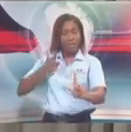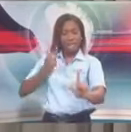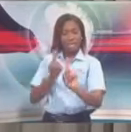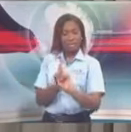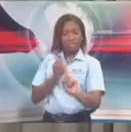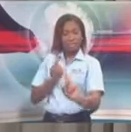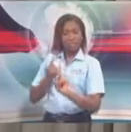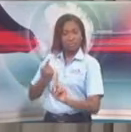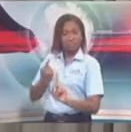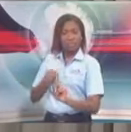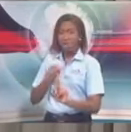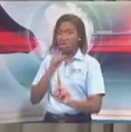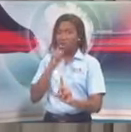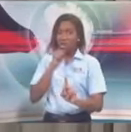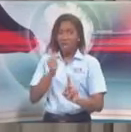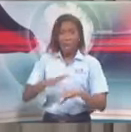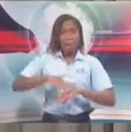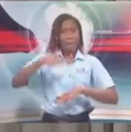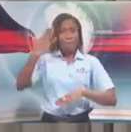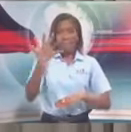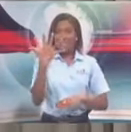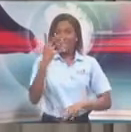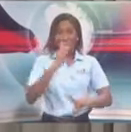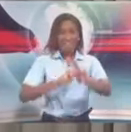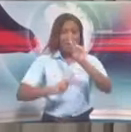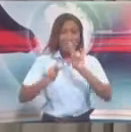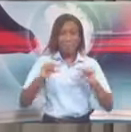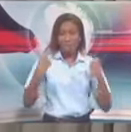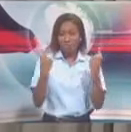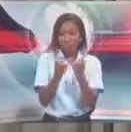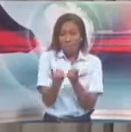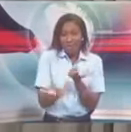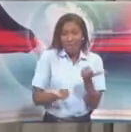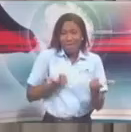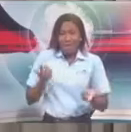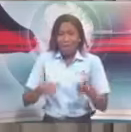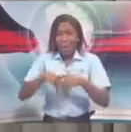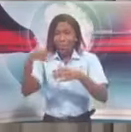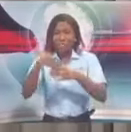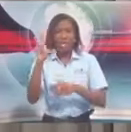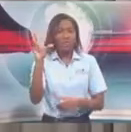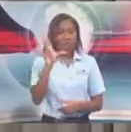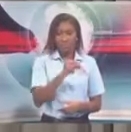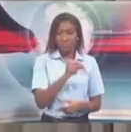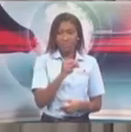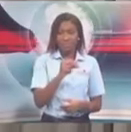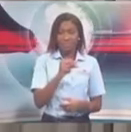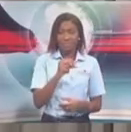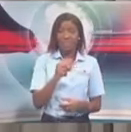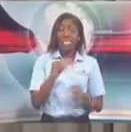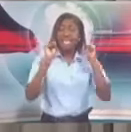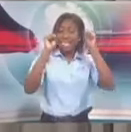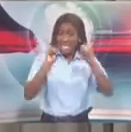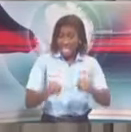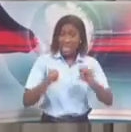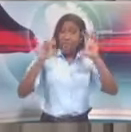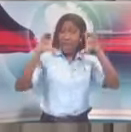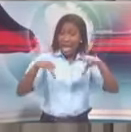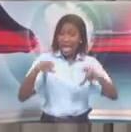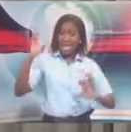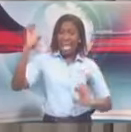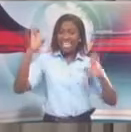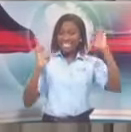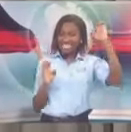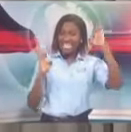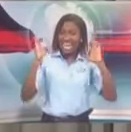in public places. We have also, whilst we've eased up the restrictions on exercising, and people can conduct themselves in